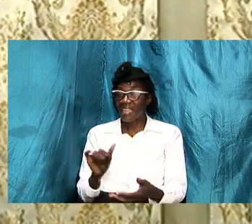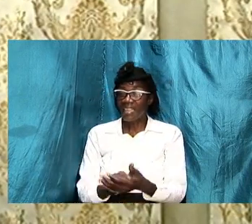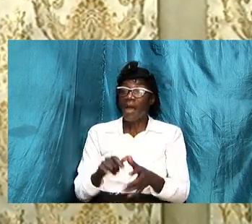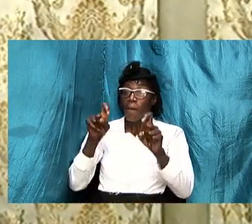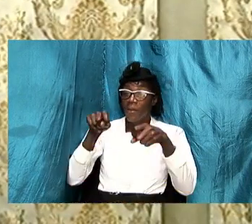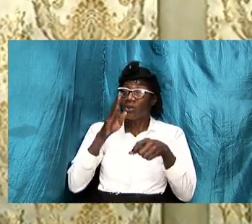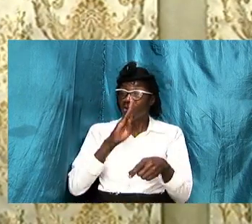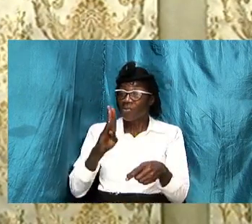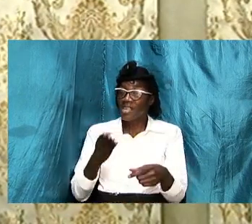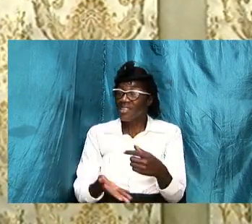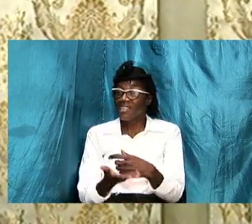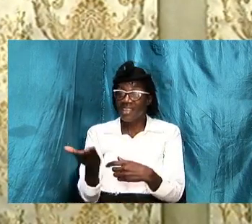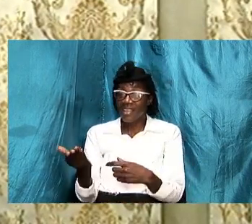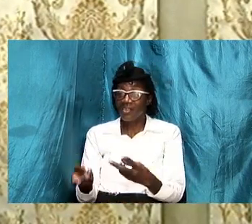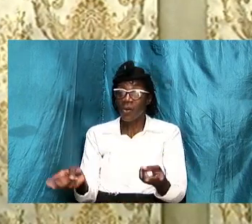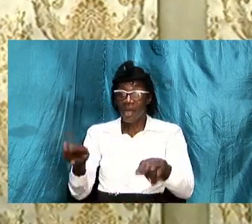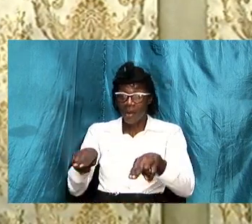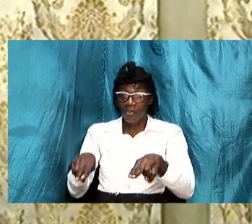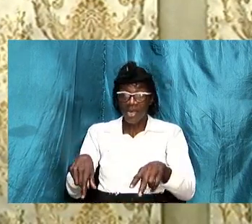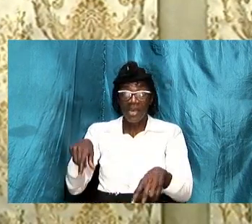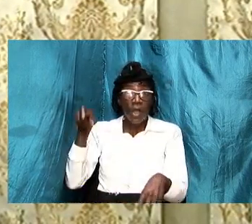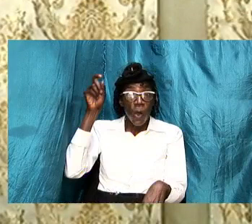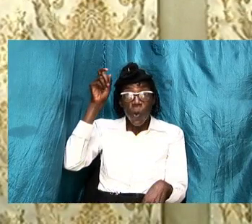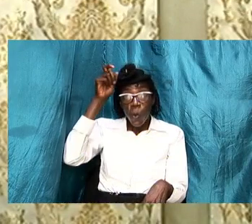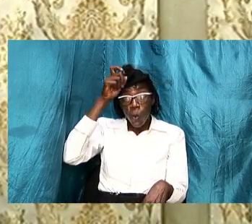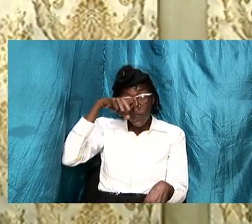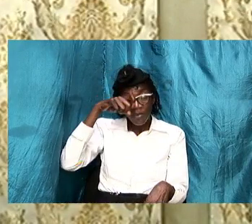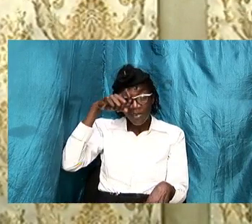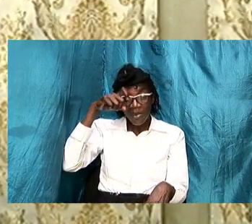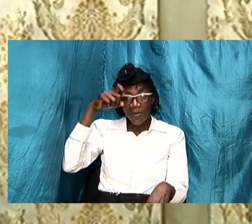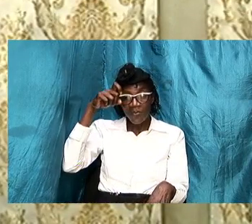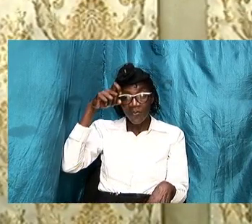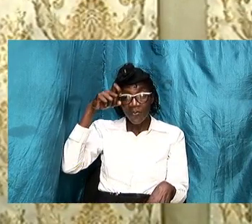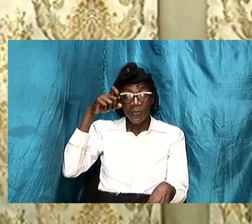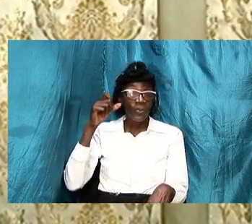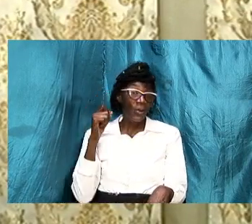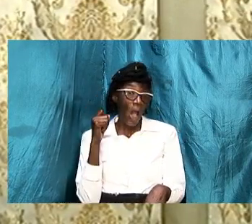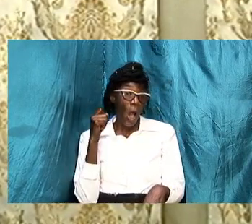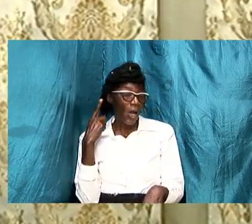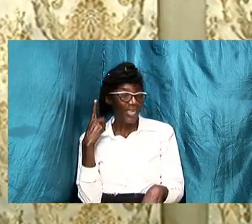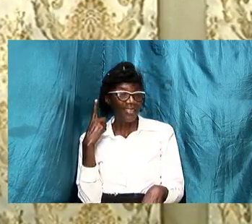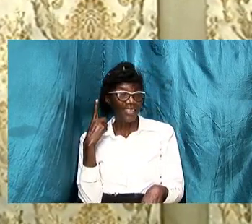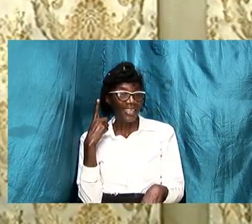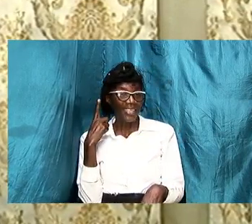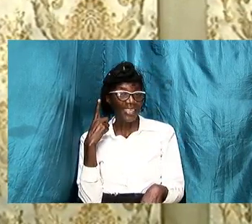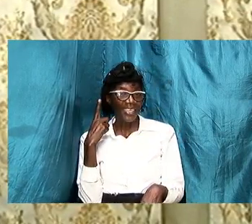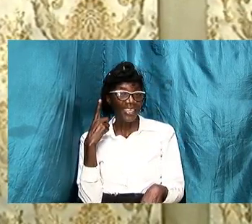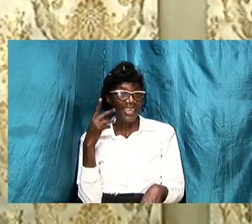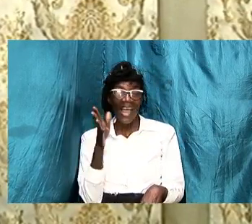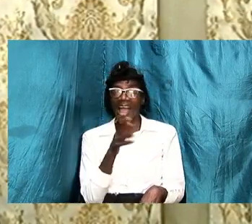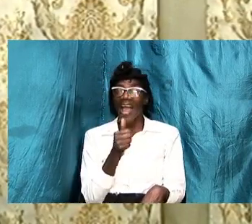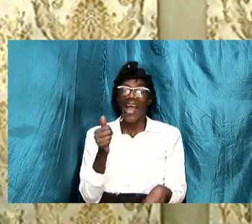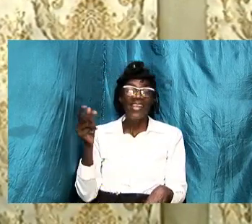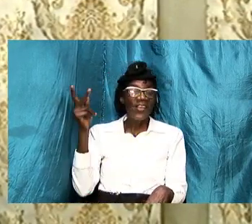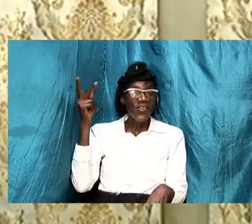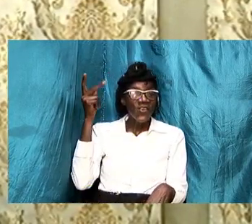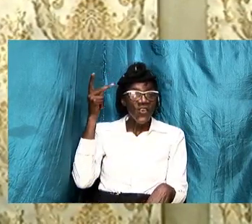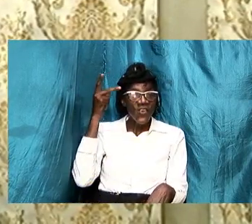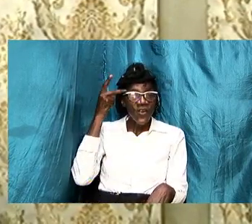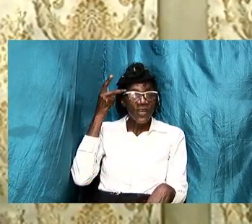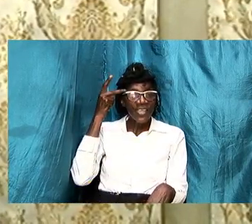make it happen wisdom understanding and knowledge